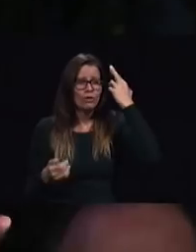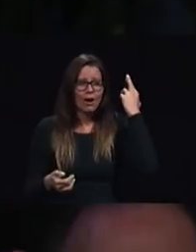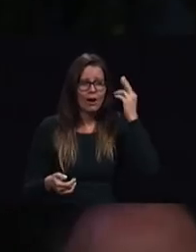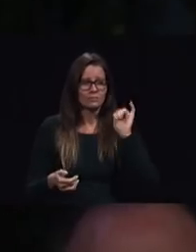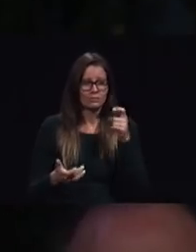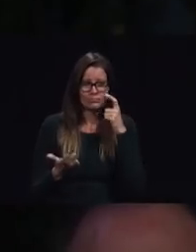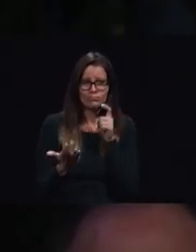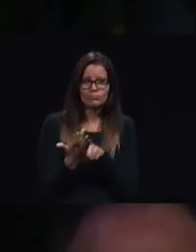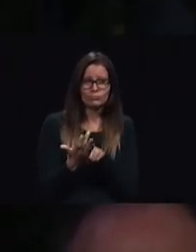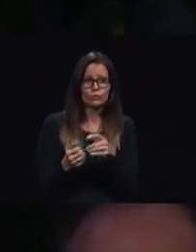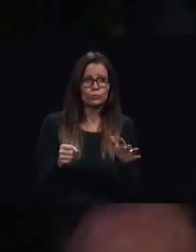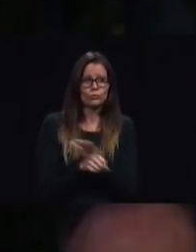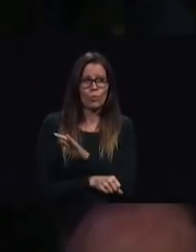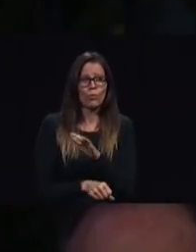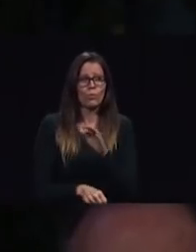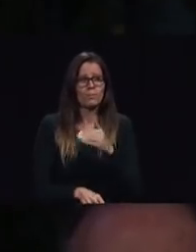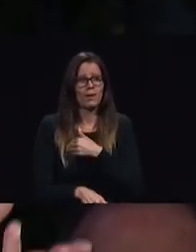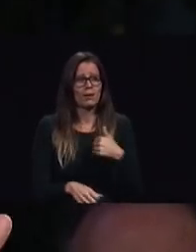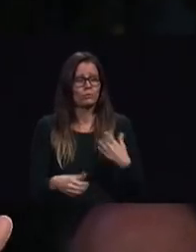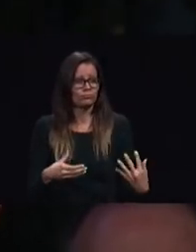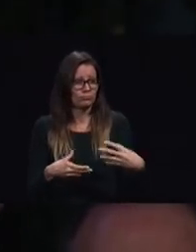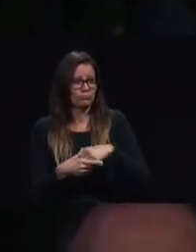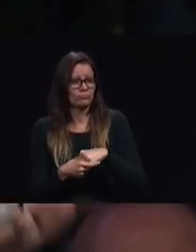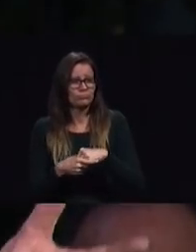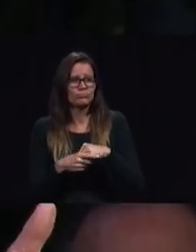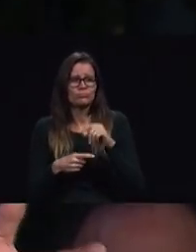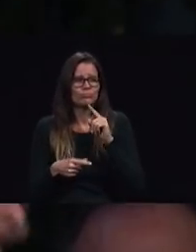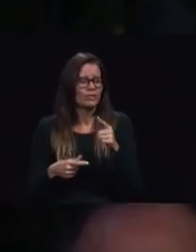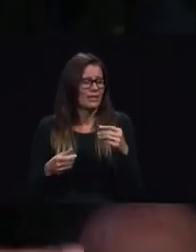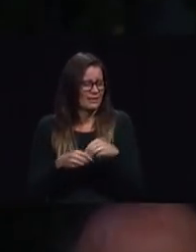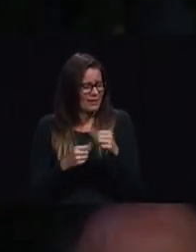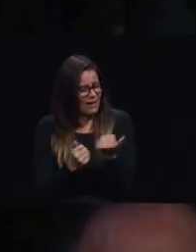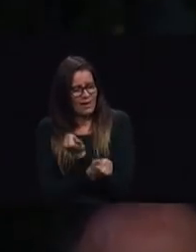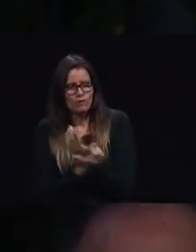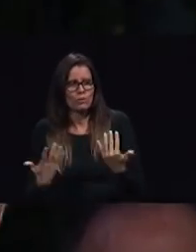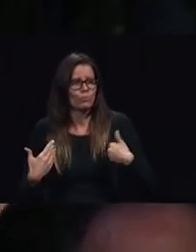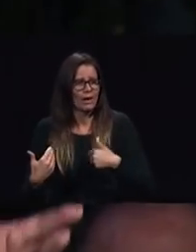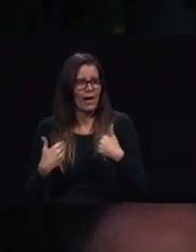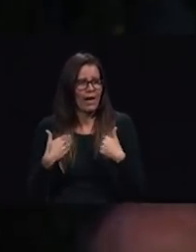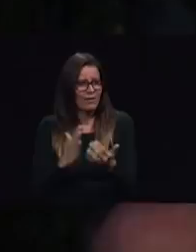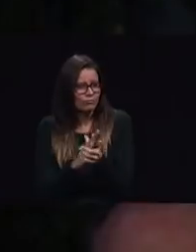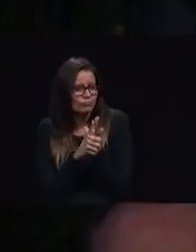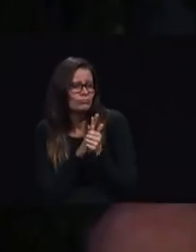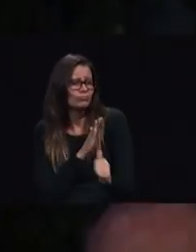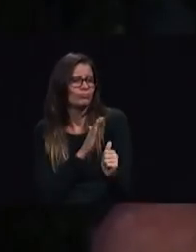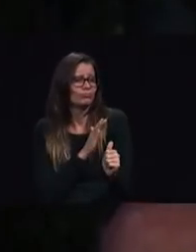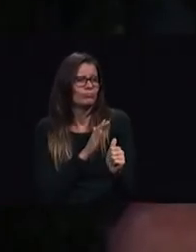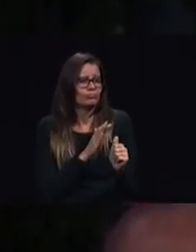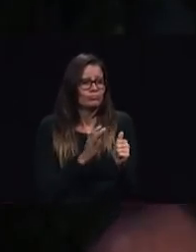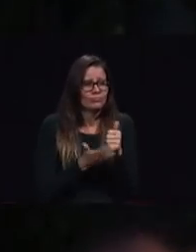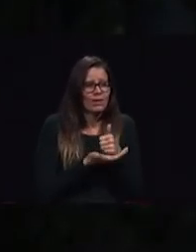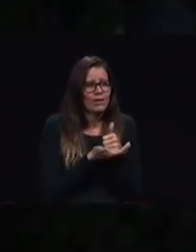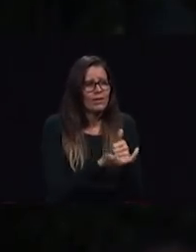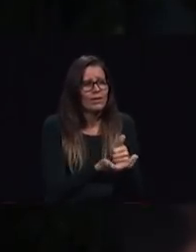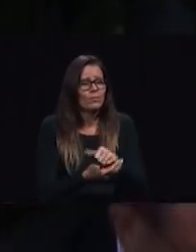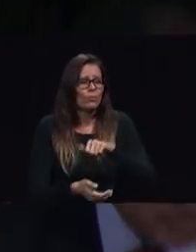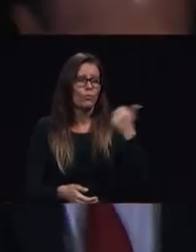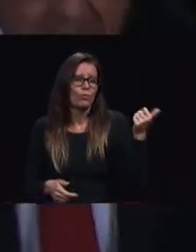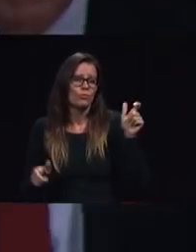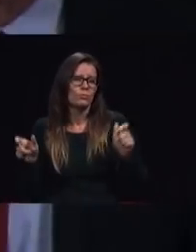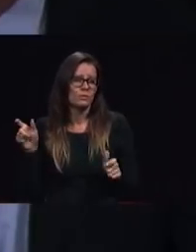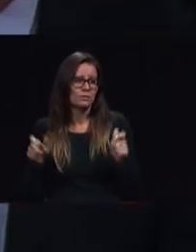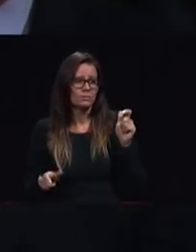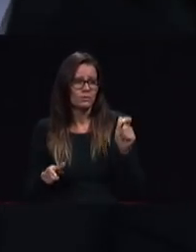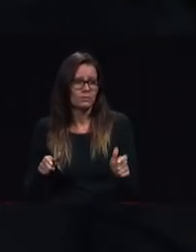are and have that giving of ourselves and talents for the good of others produces rich